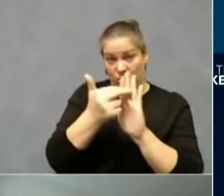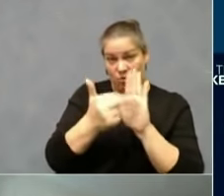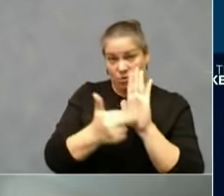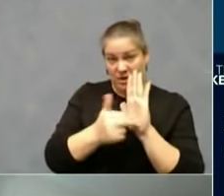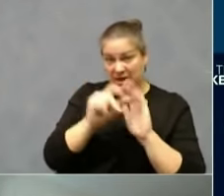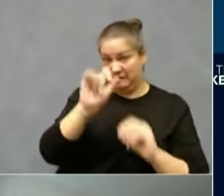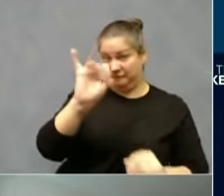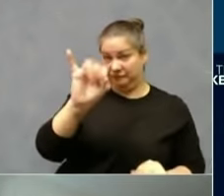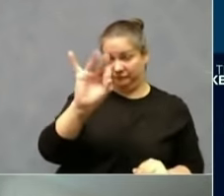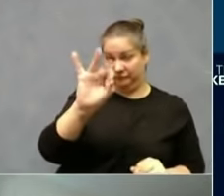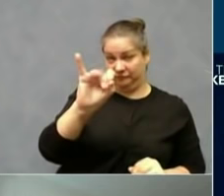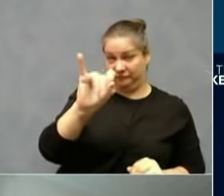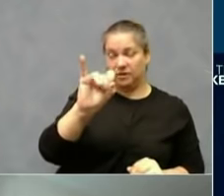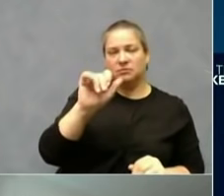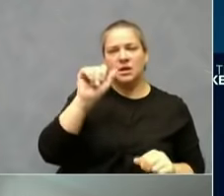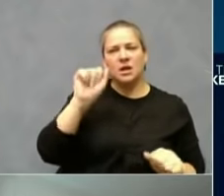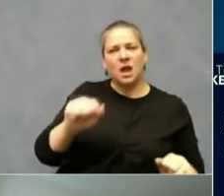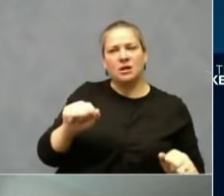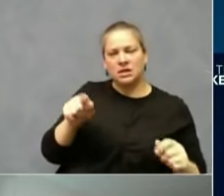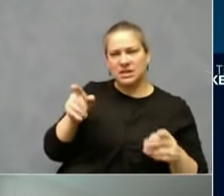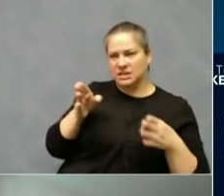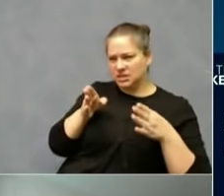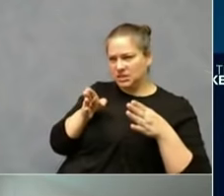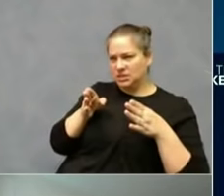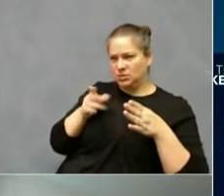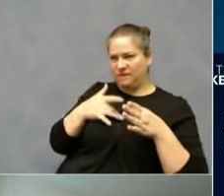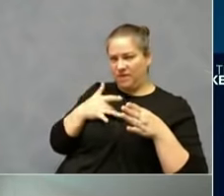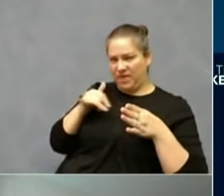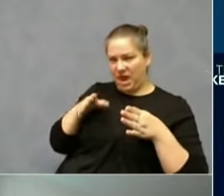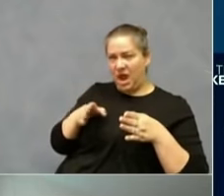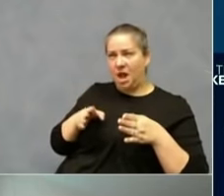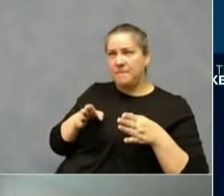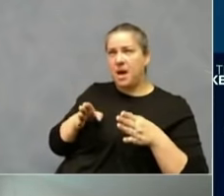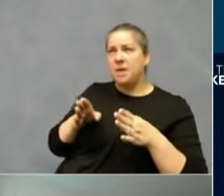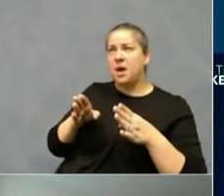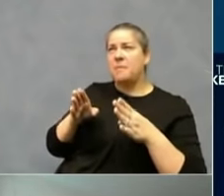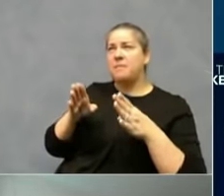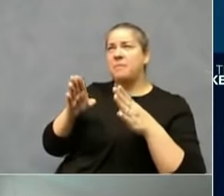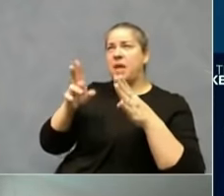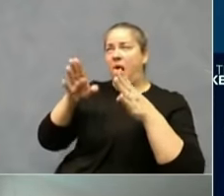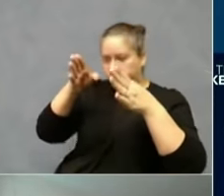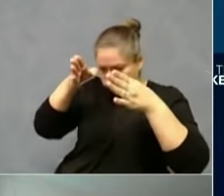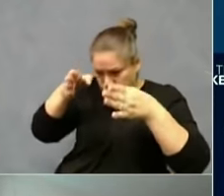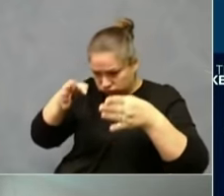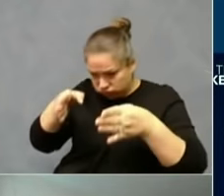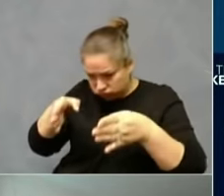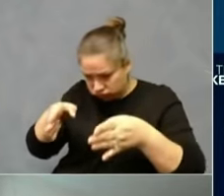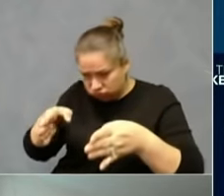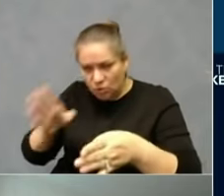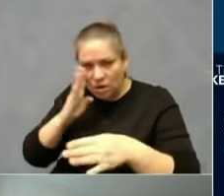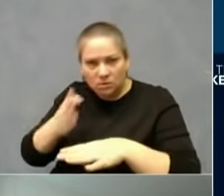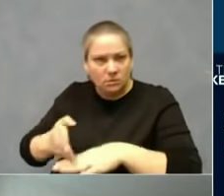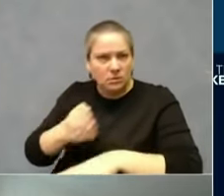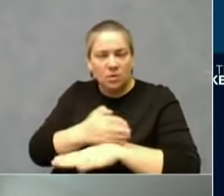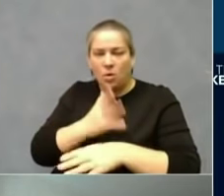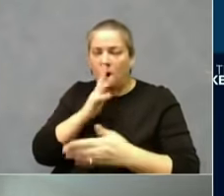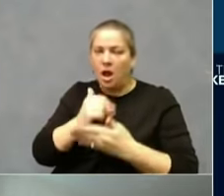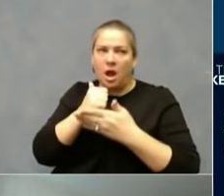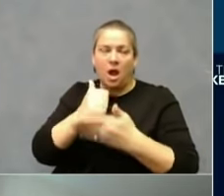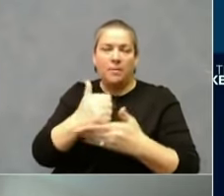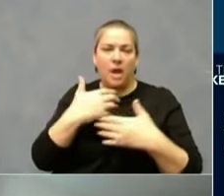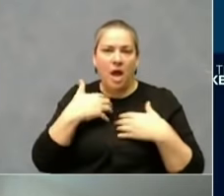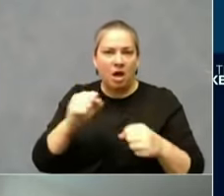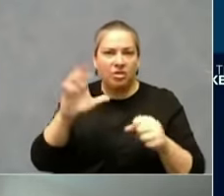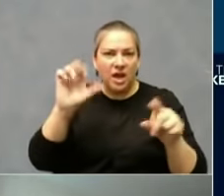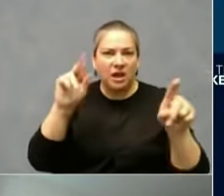trajectory of this and completely avert the crisis of healthcare staffing and the harm that is caused to other people without